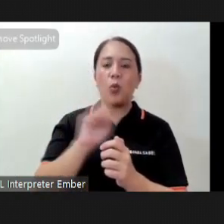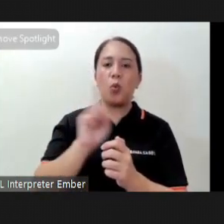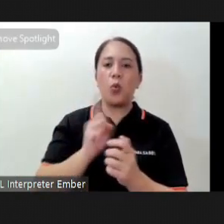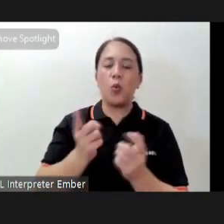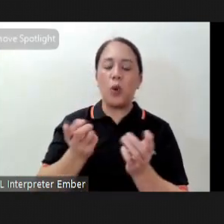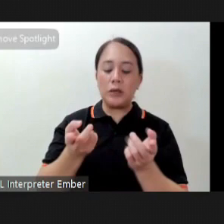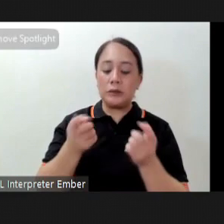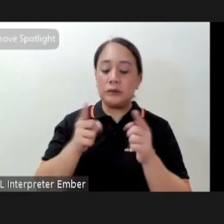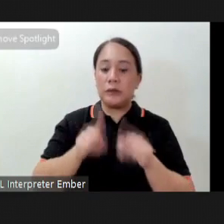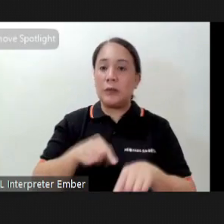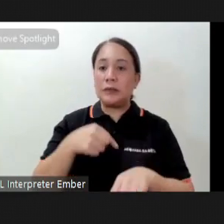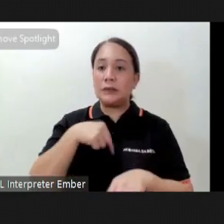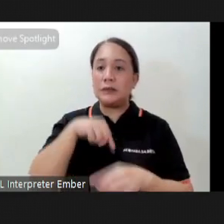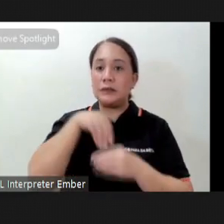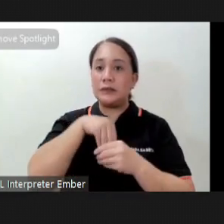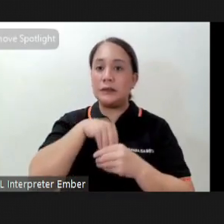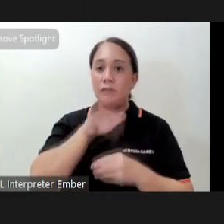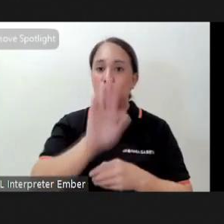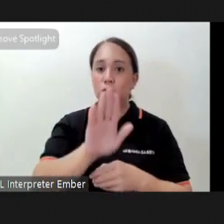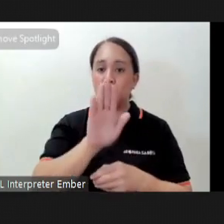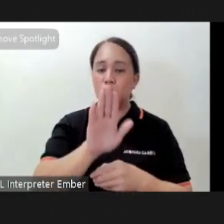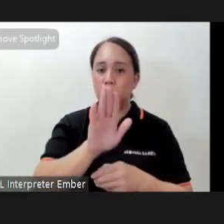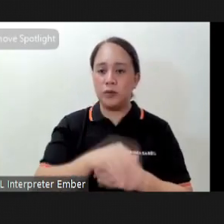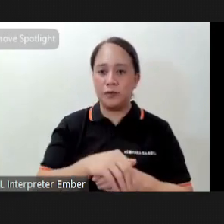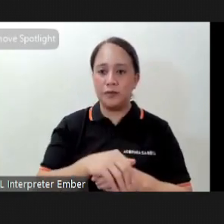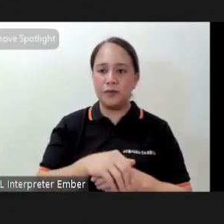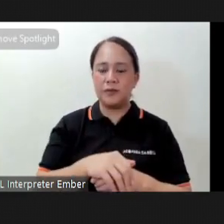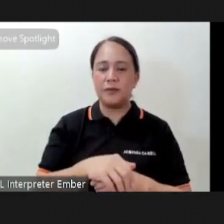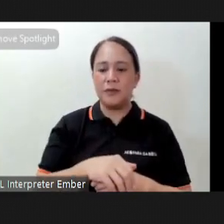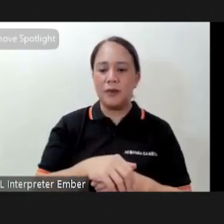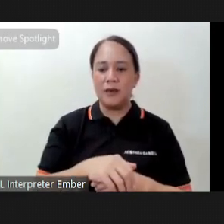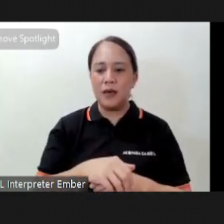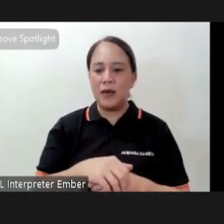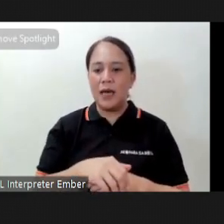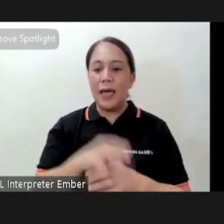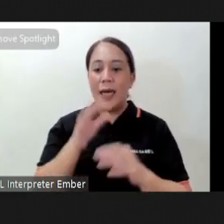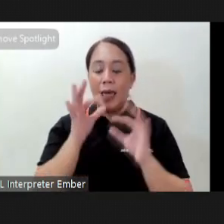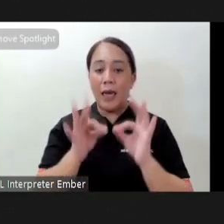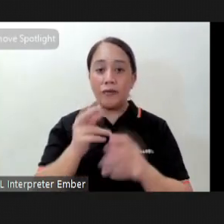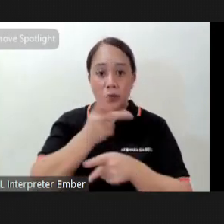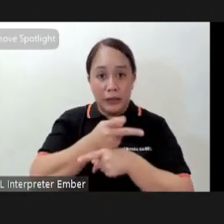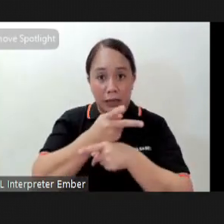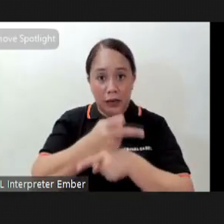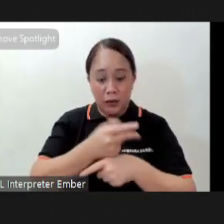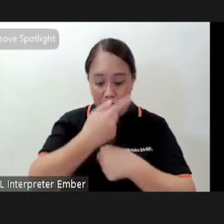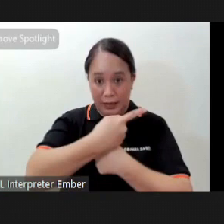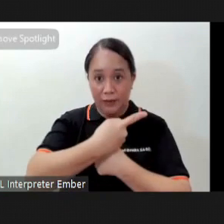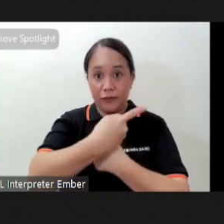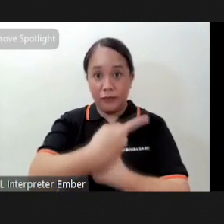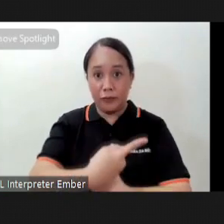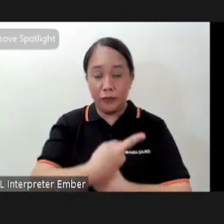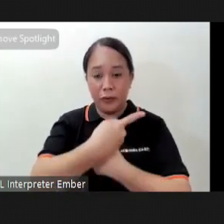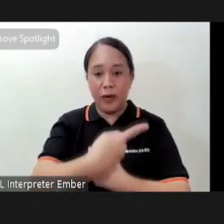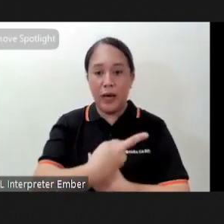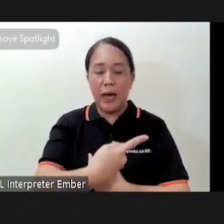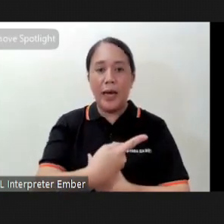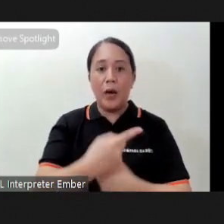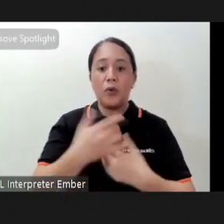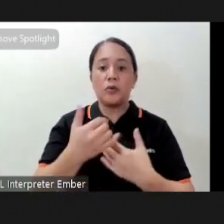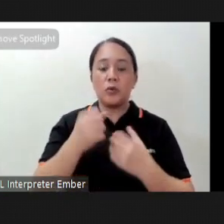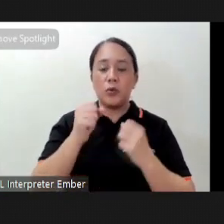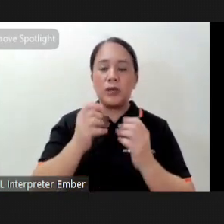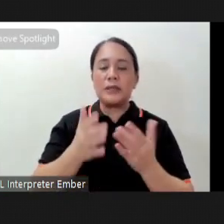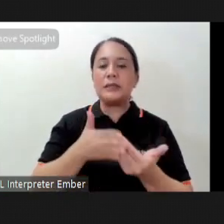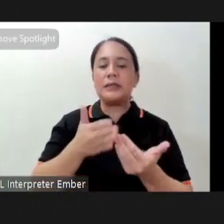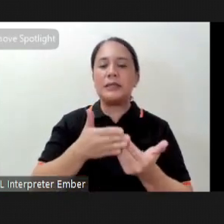inside of you and so parang if you take care of yourself then it would be